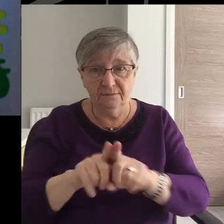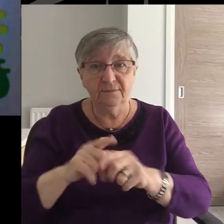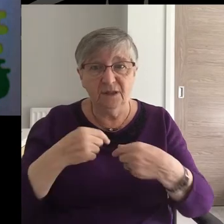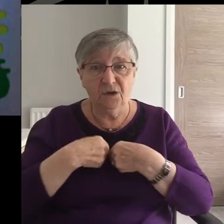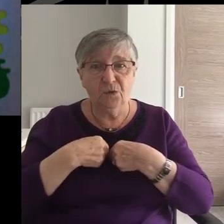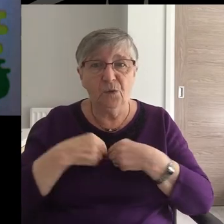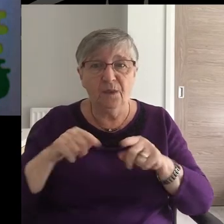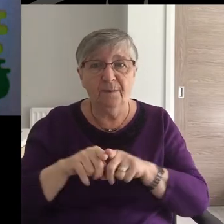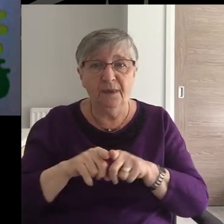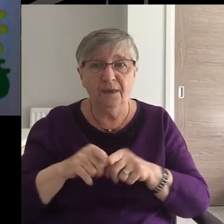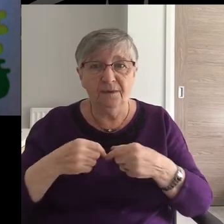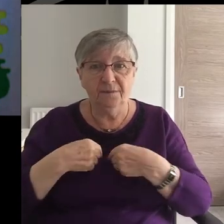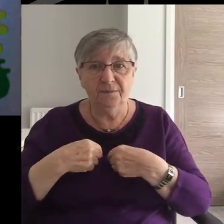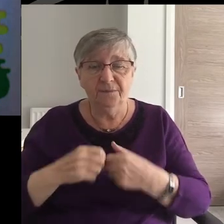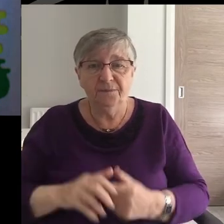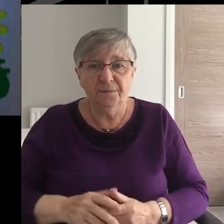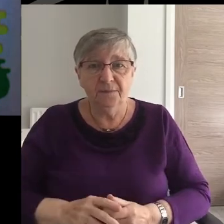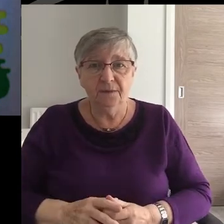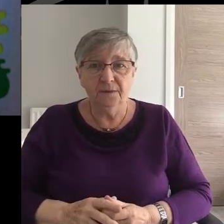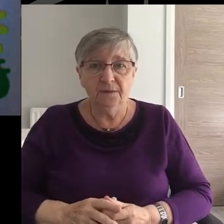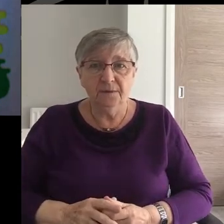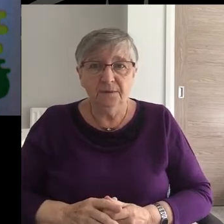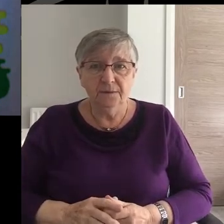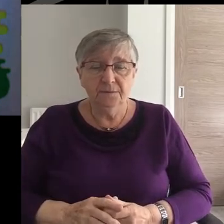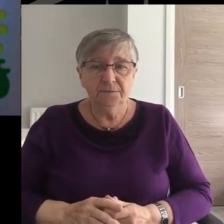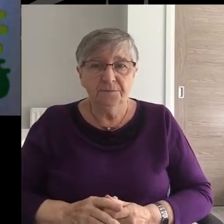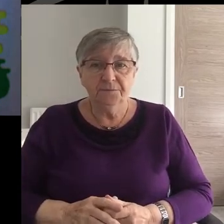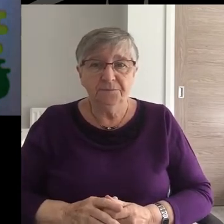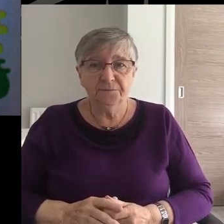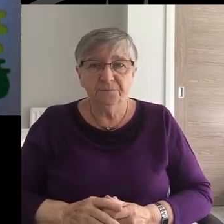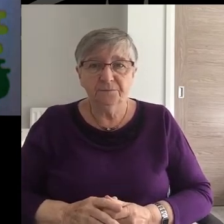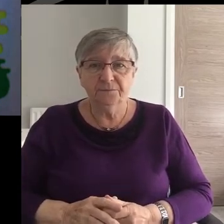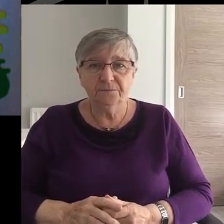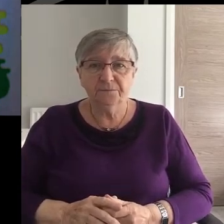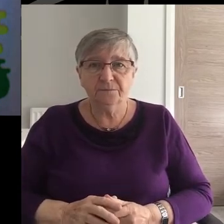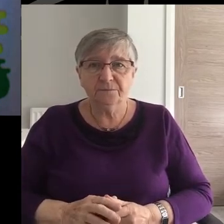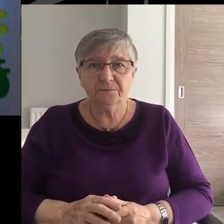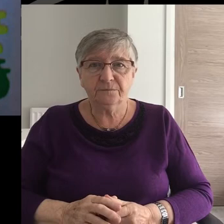at all and certainly not mine.